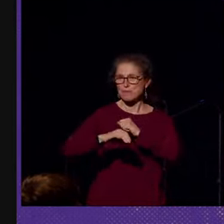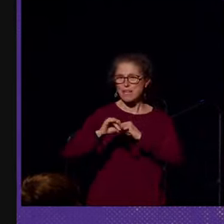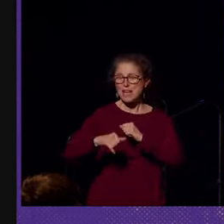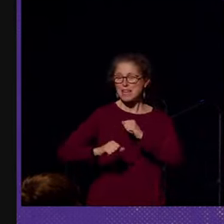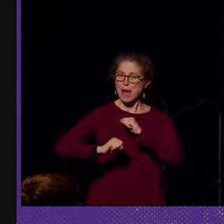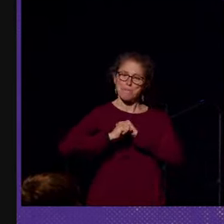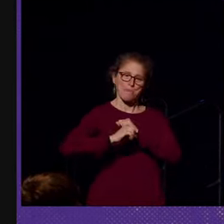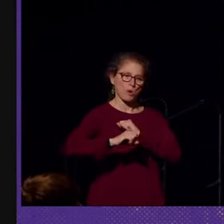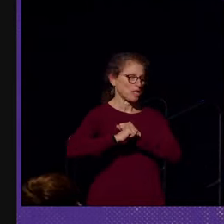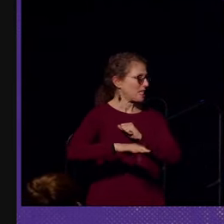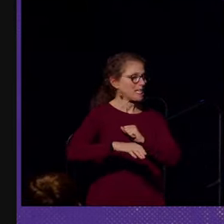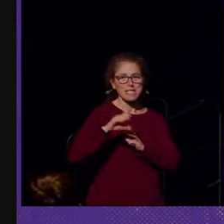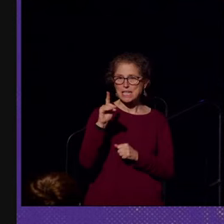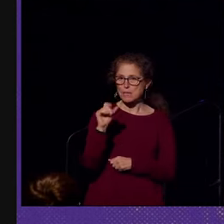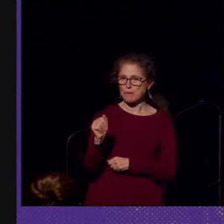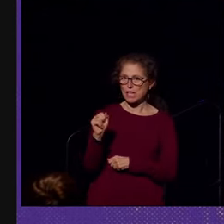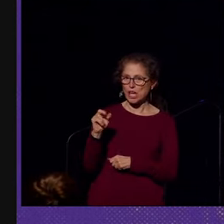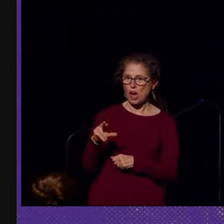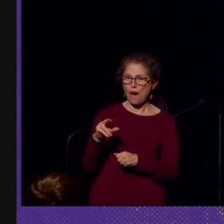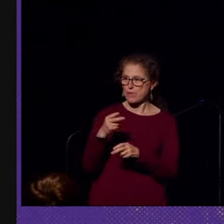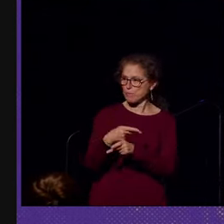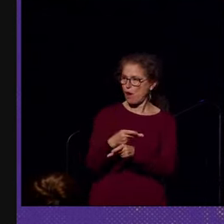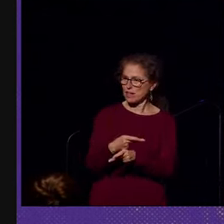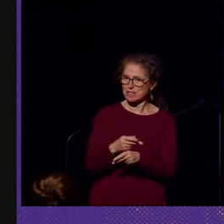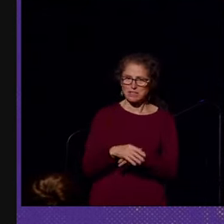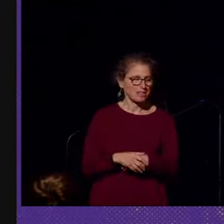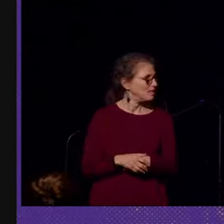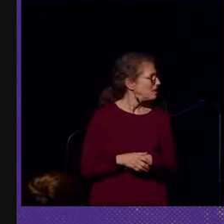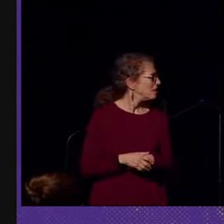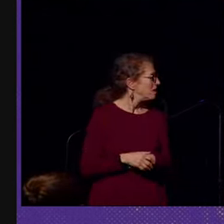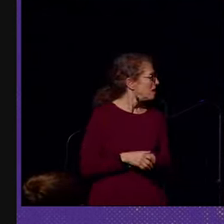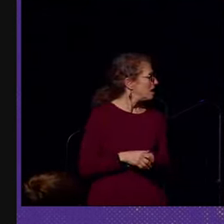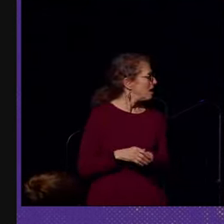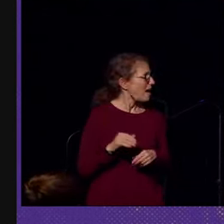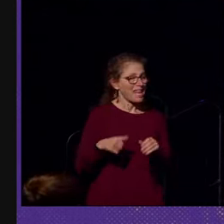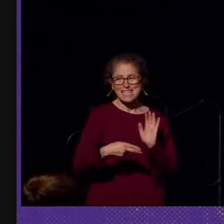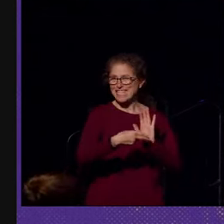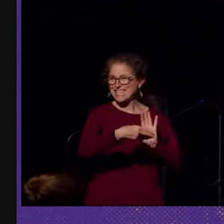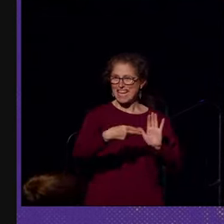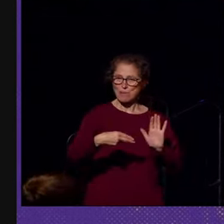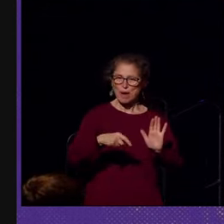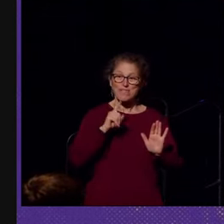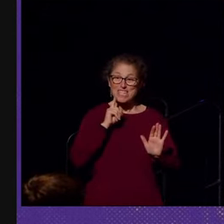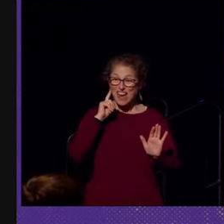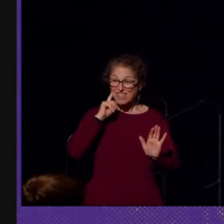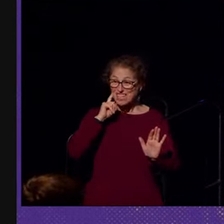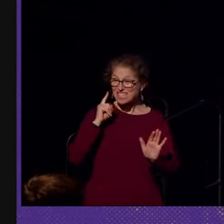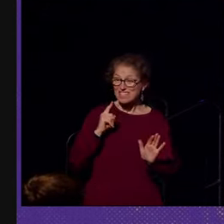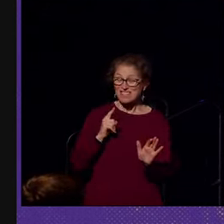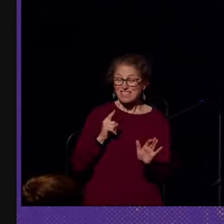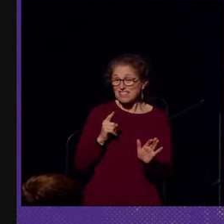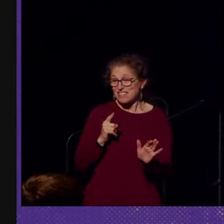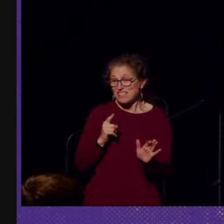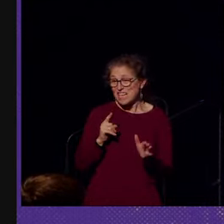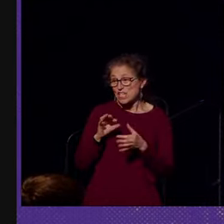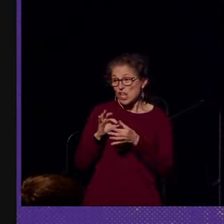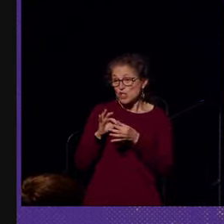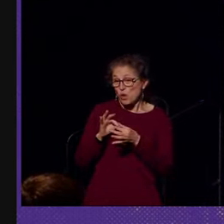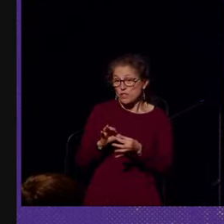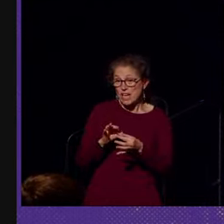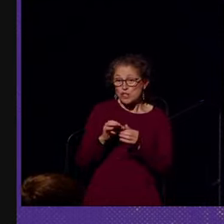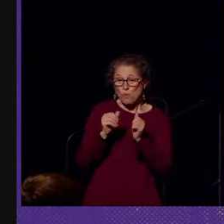bolster the visibility of their products. And it's the stigma of deafness. It's association